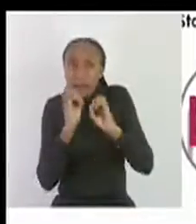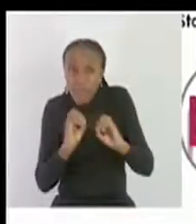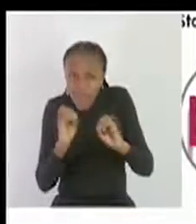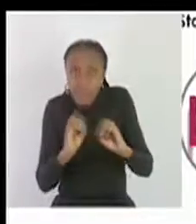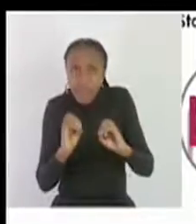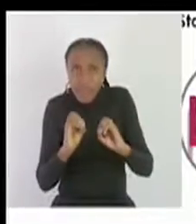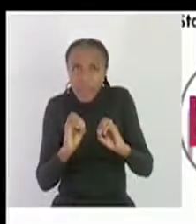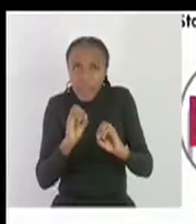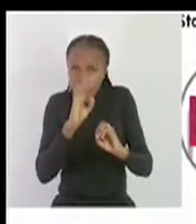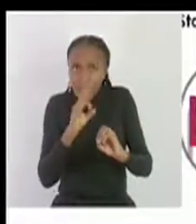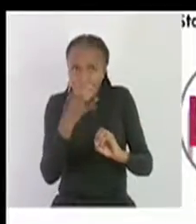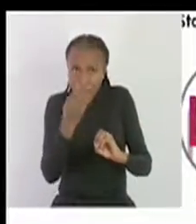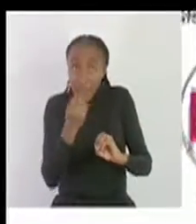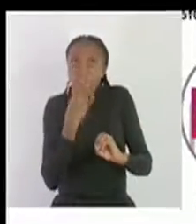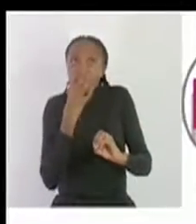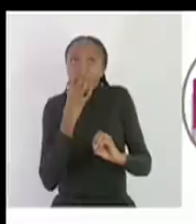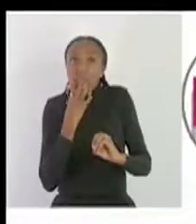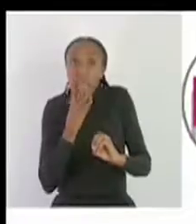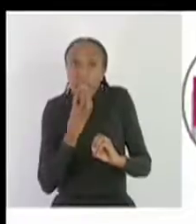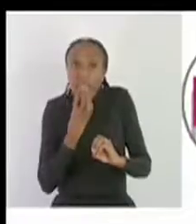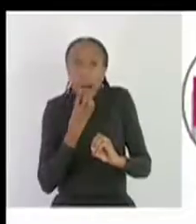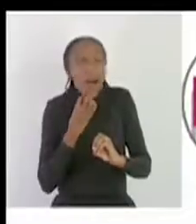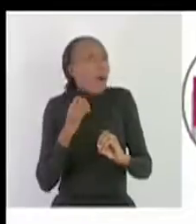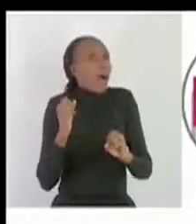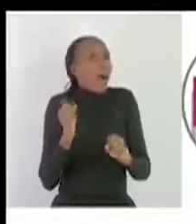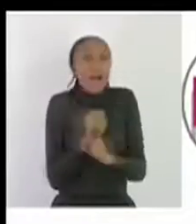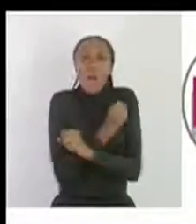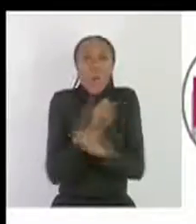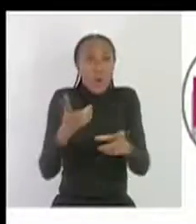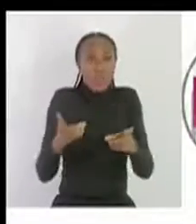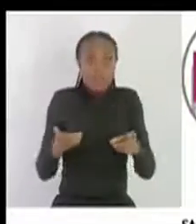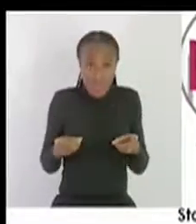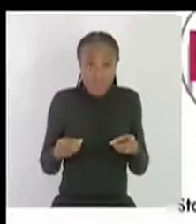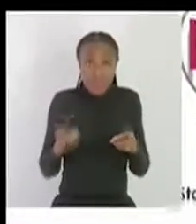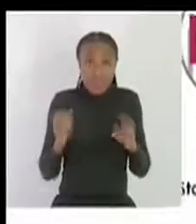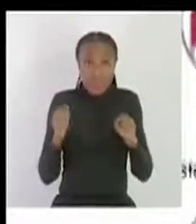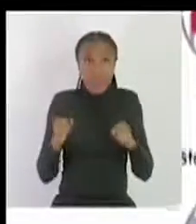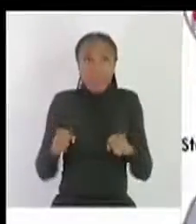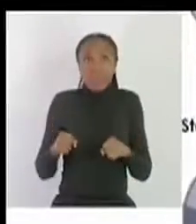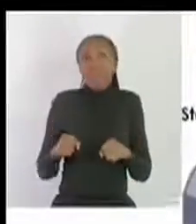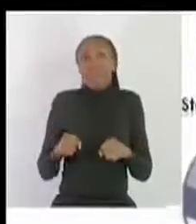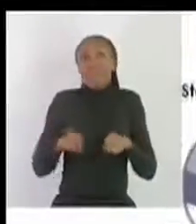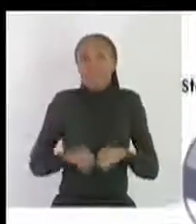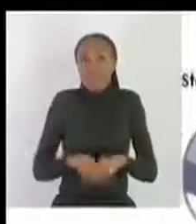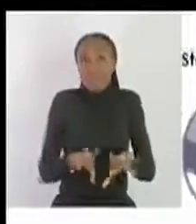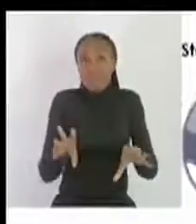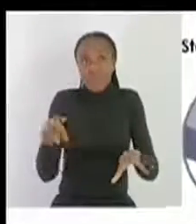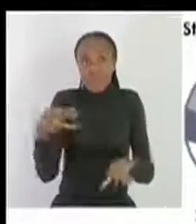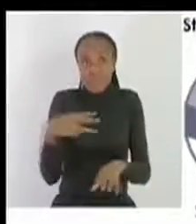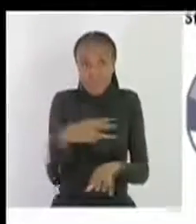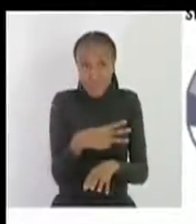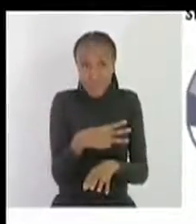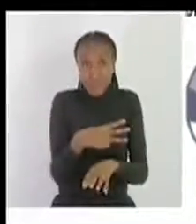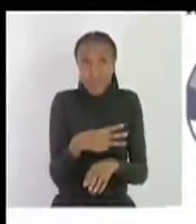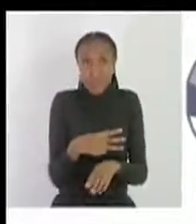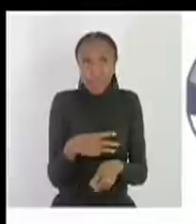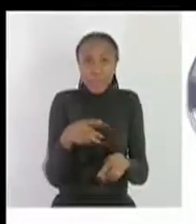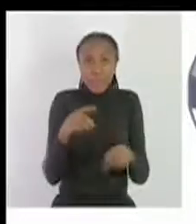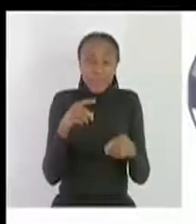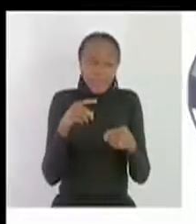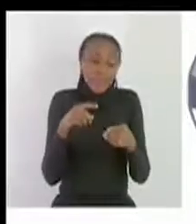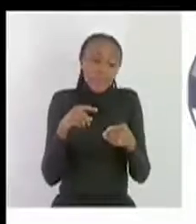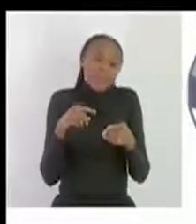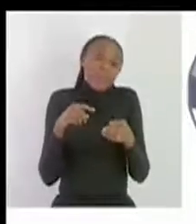because if the two of you you have wound on your lips that can result in the transmission of the virus and then the second